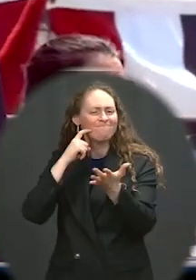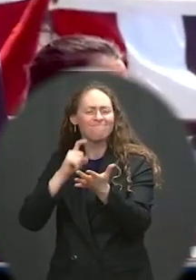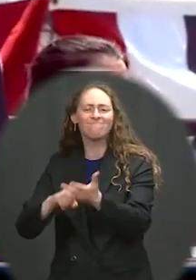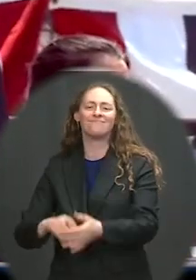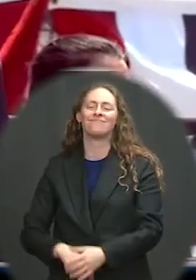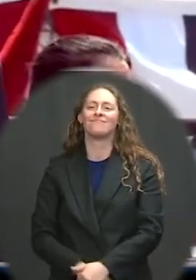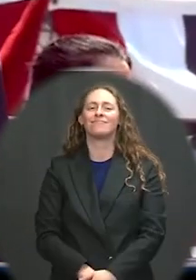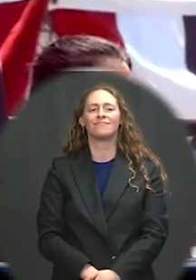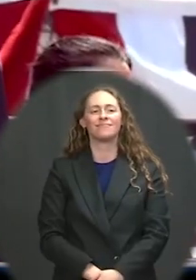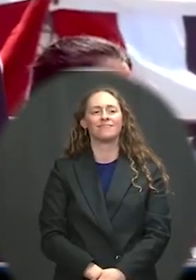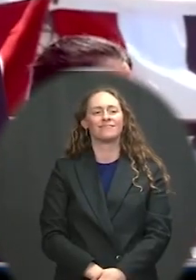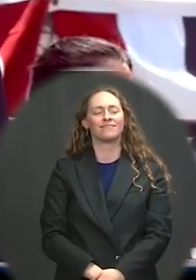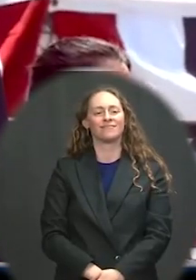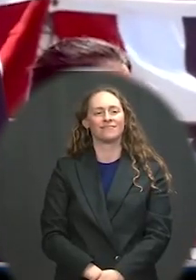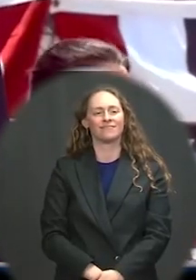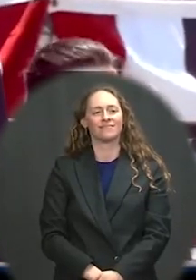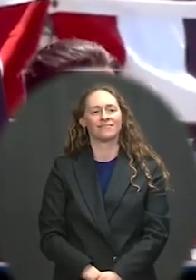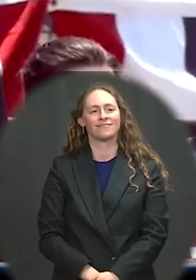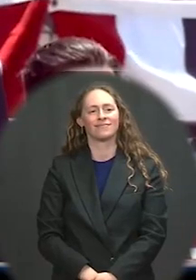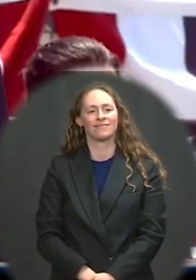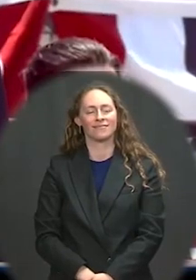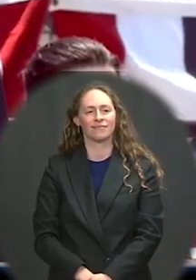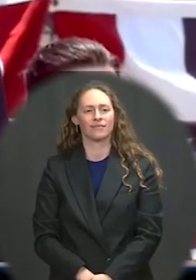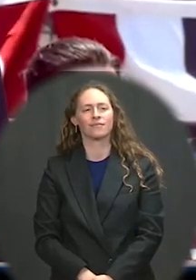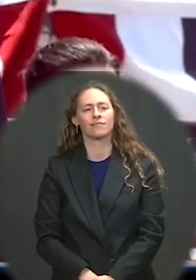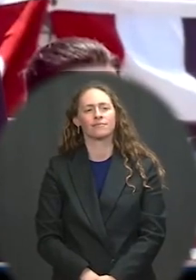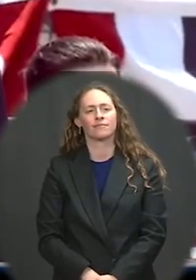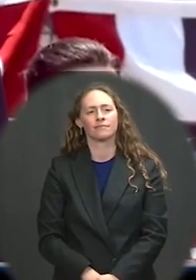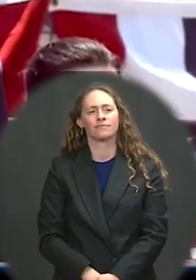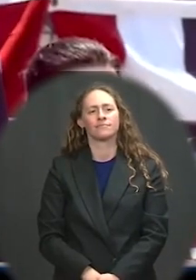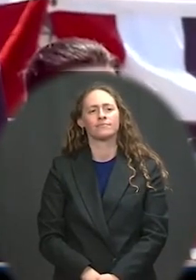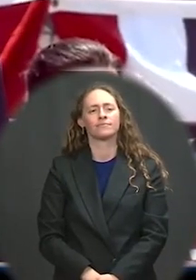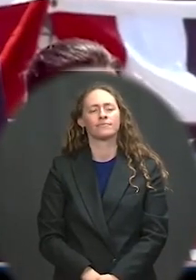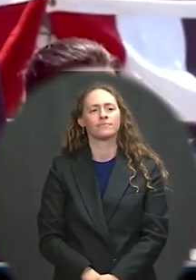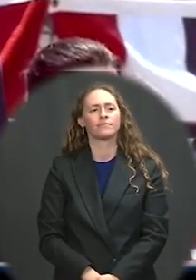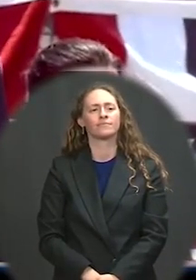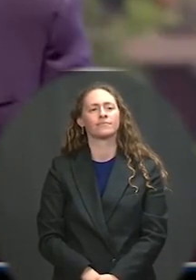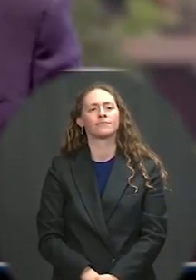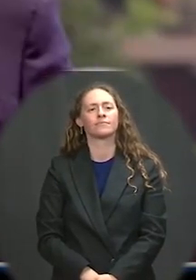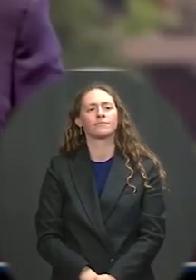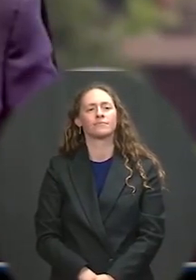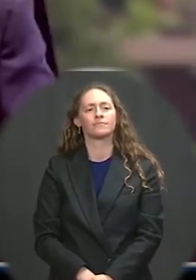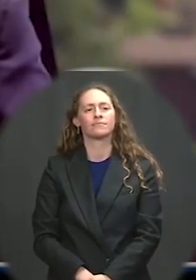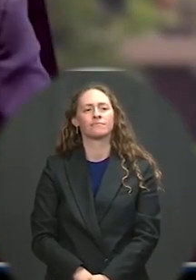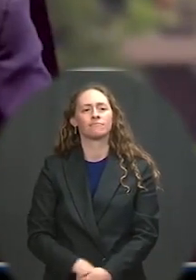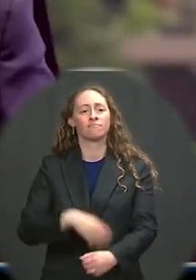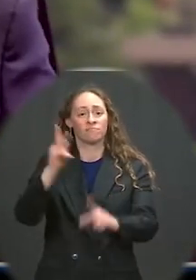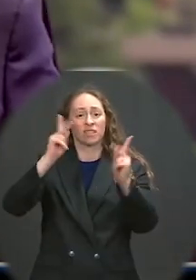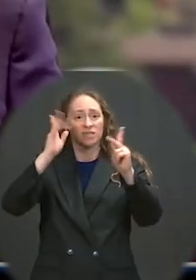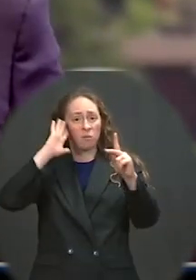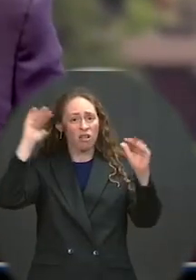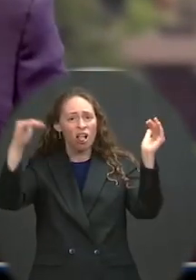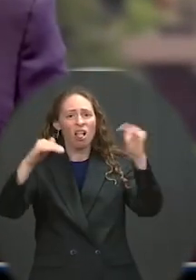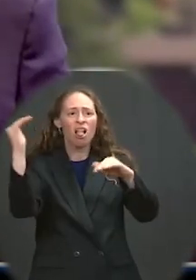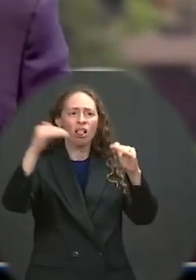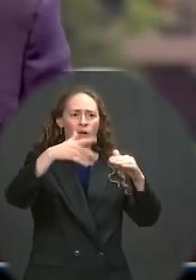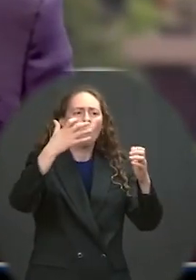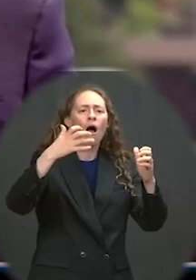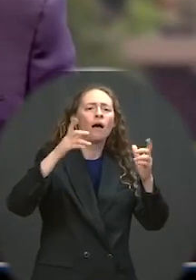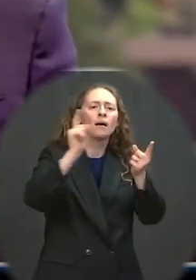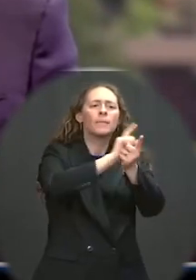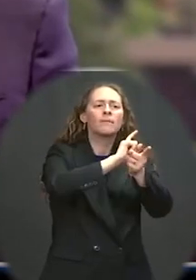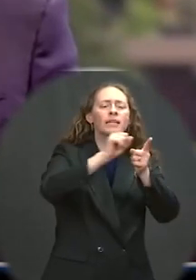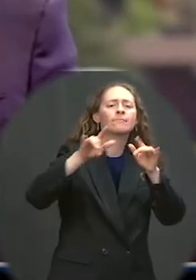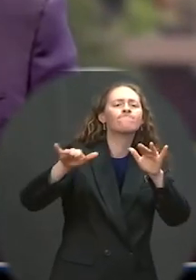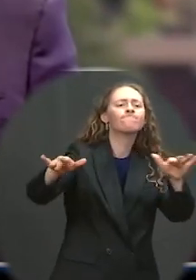each of you will be asked to lead people who come from different backgrounds. Your challenge as a leader is to treat